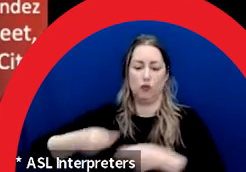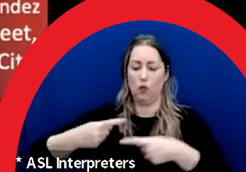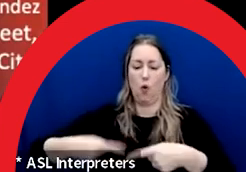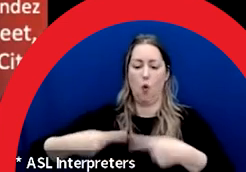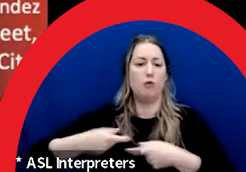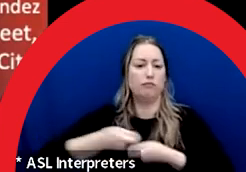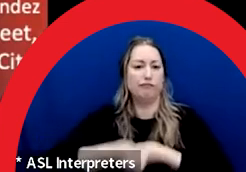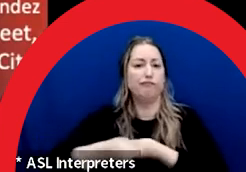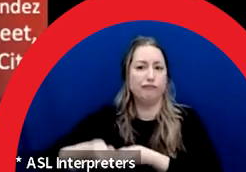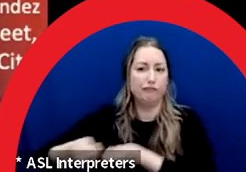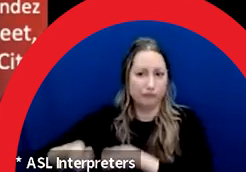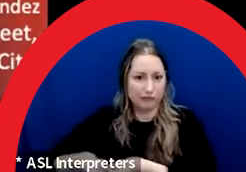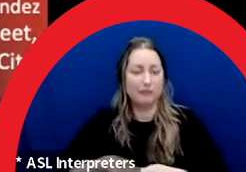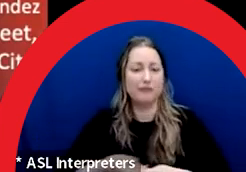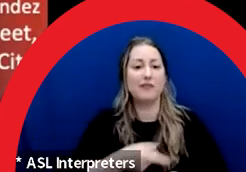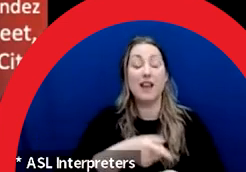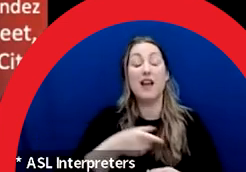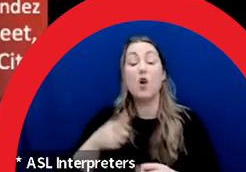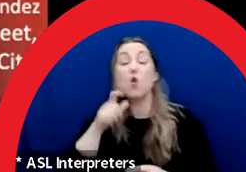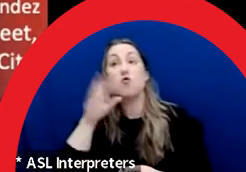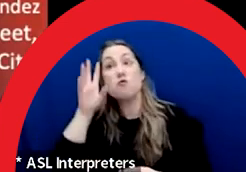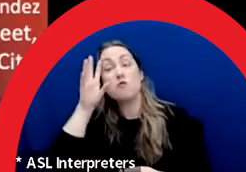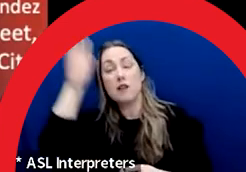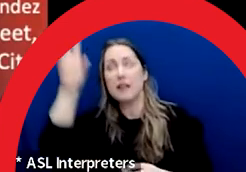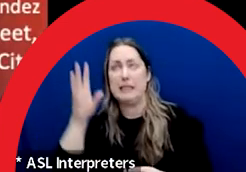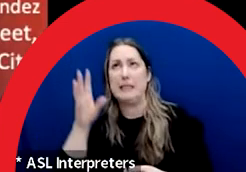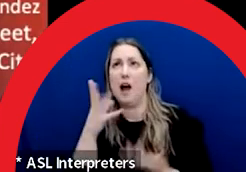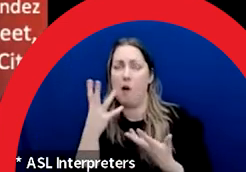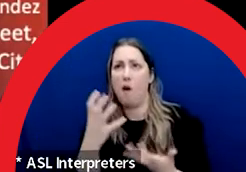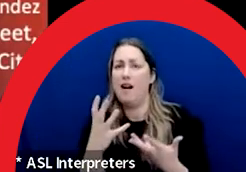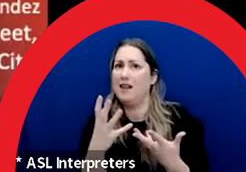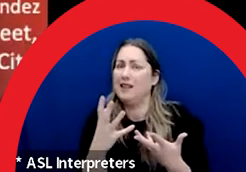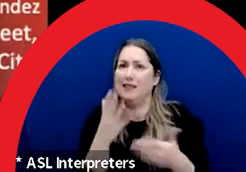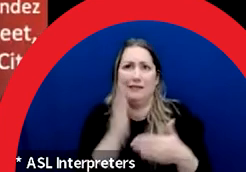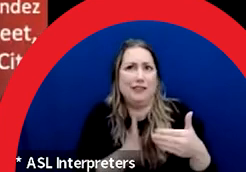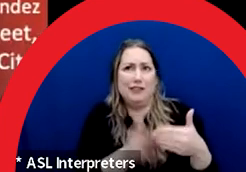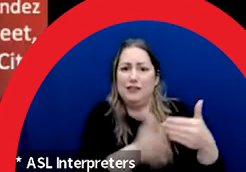The artist designed the mural to be painted quickly, which led to limited road closure time.